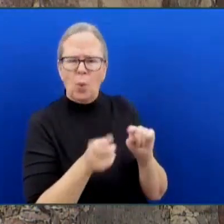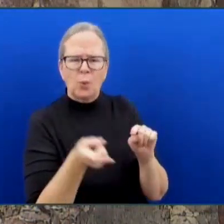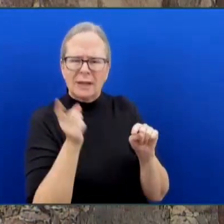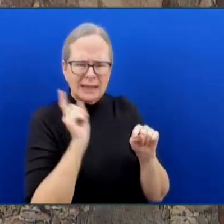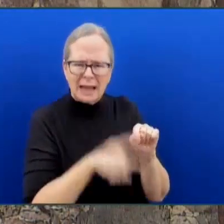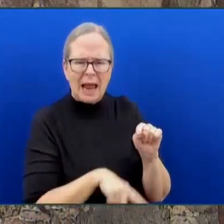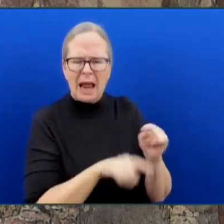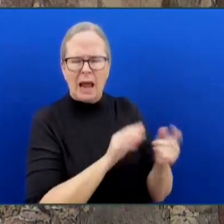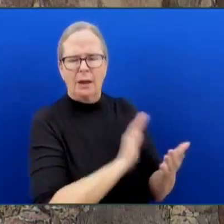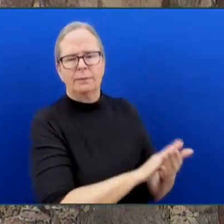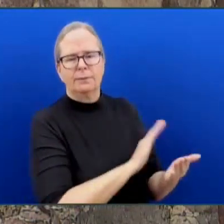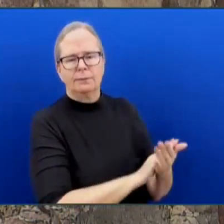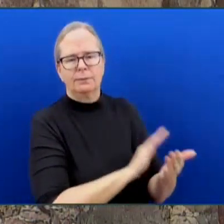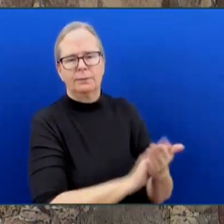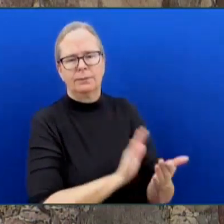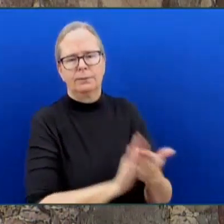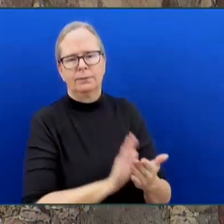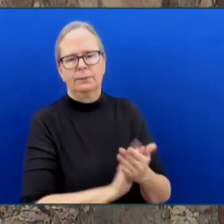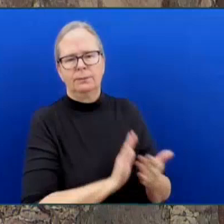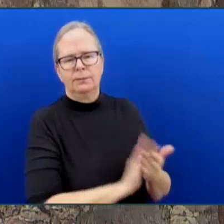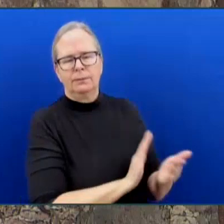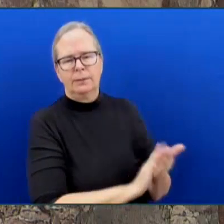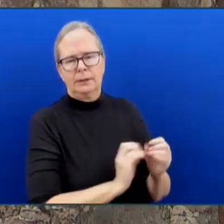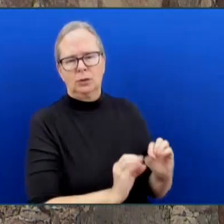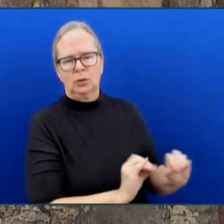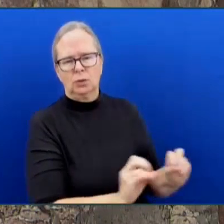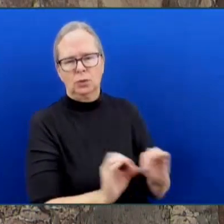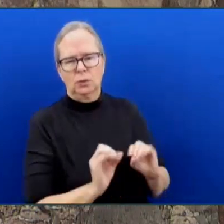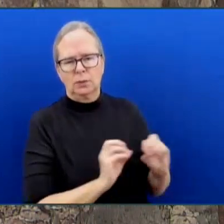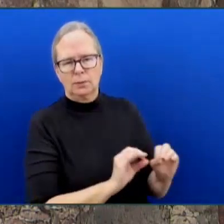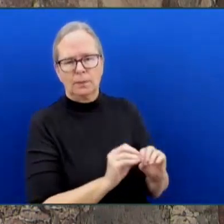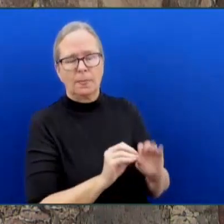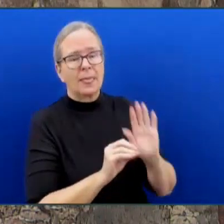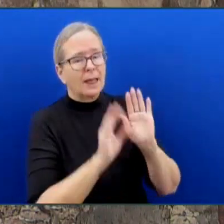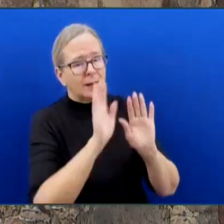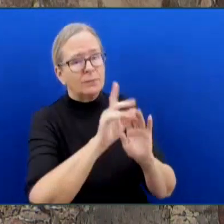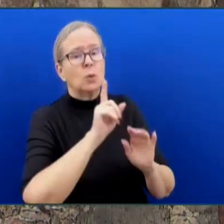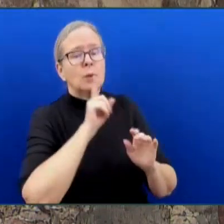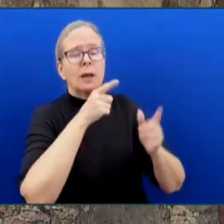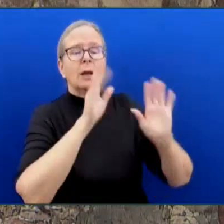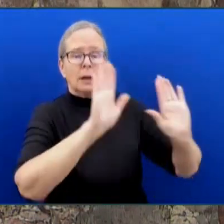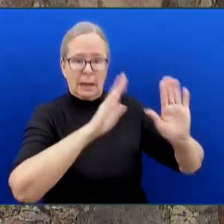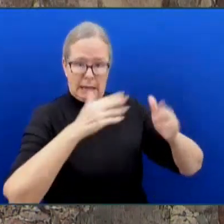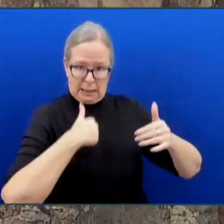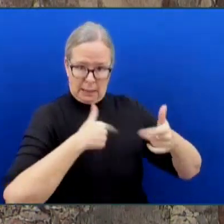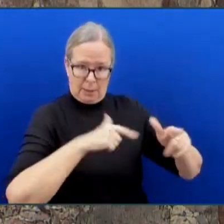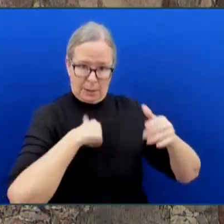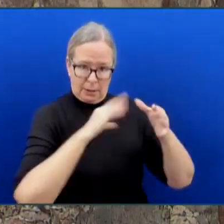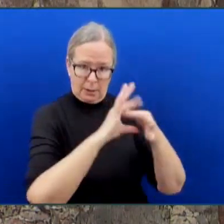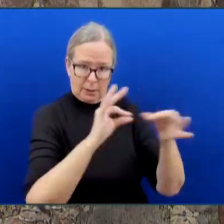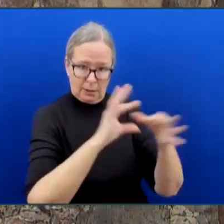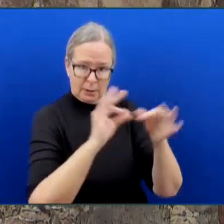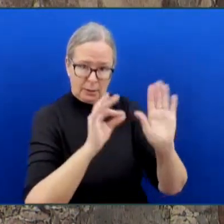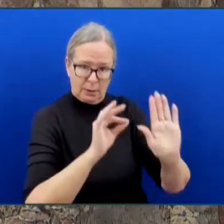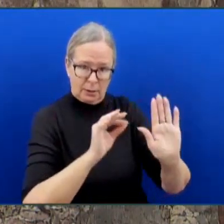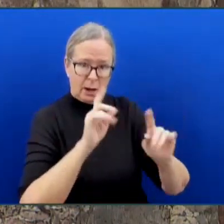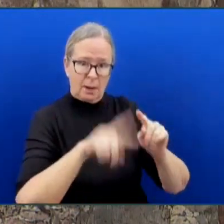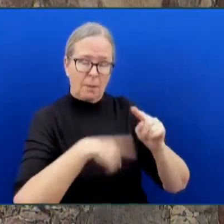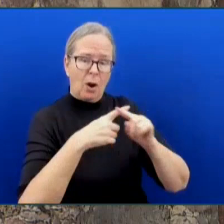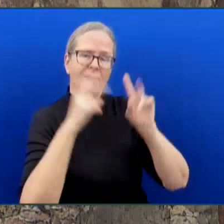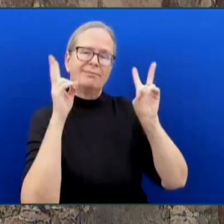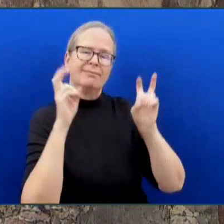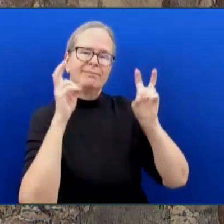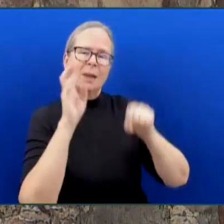Mr. Speaker, let me speak to the so-called Business Council analysis of our Clean BC figures.